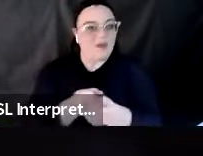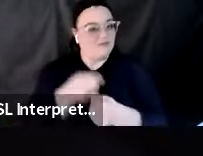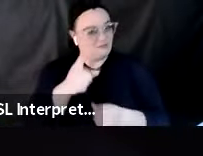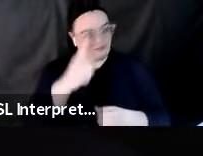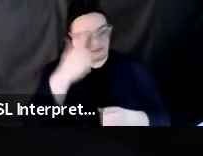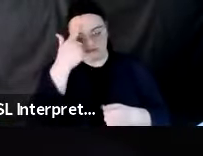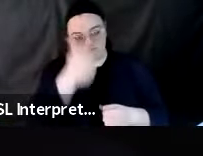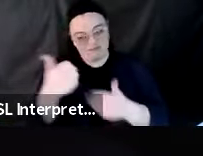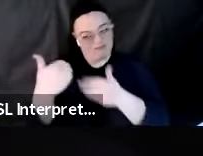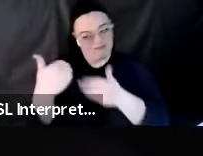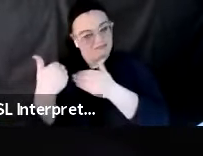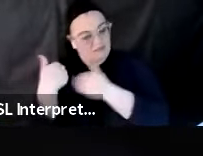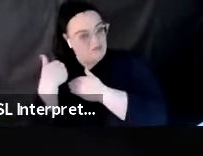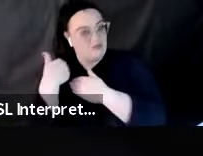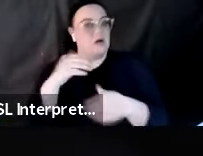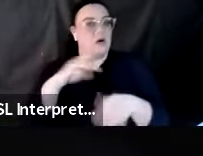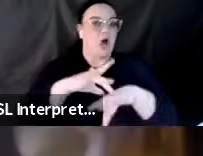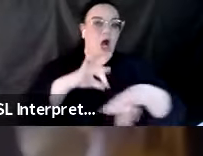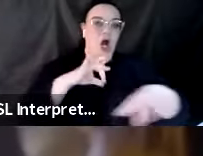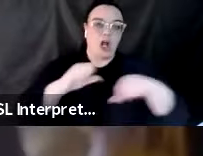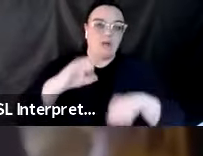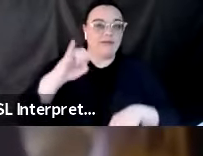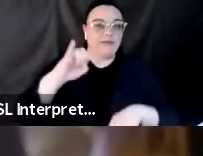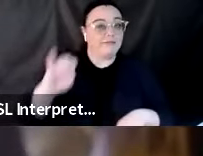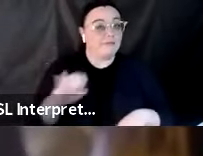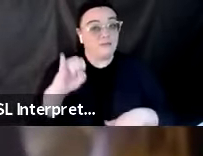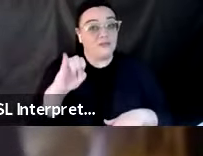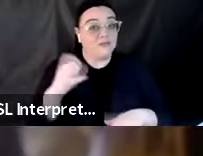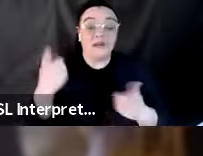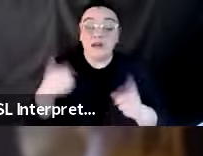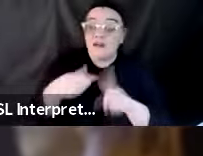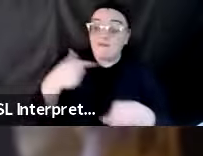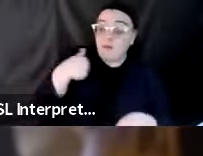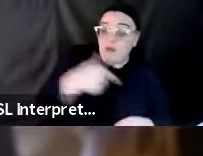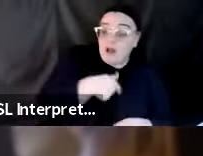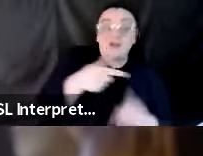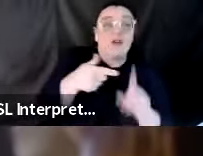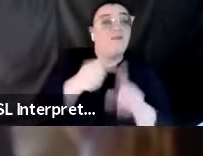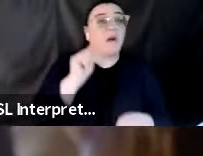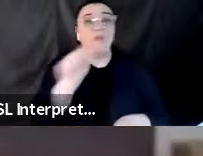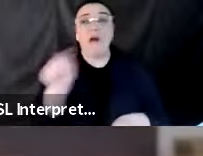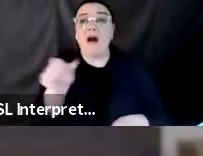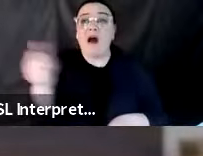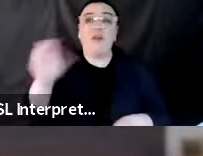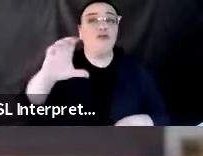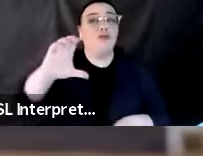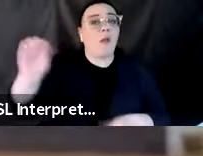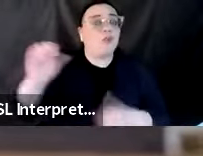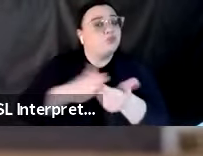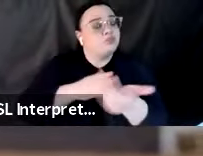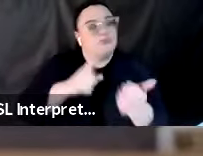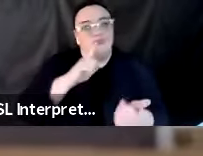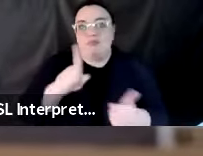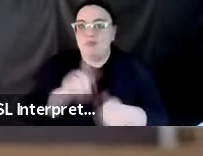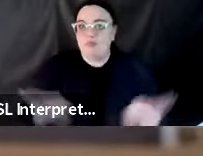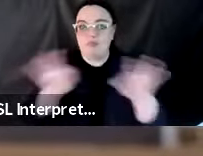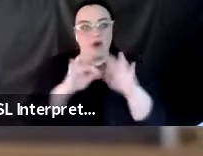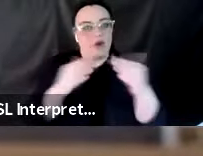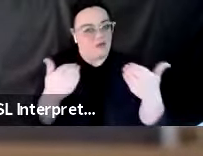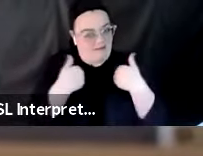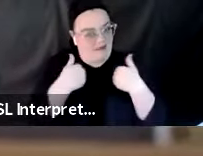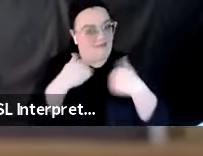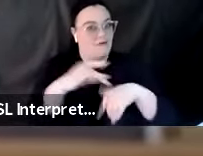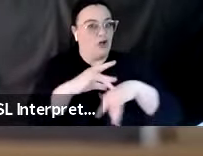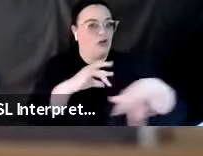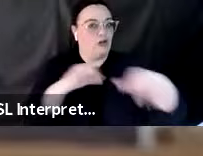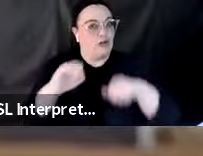Whether you get it through the California Earthquake Authority or one of the other fine companies that's out there selling this protection, it's very important for